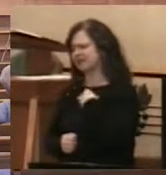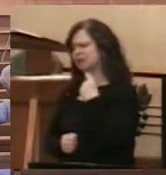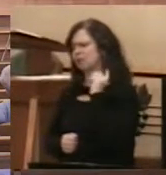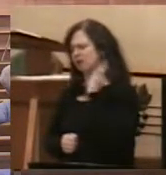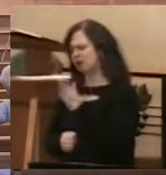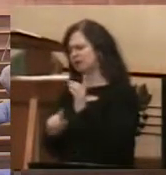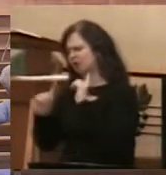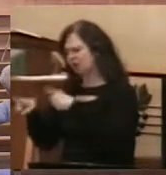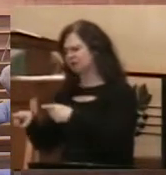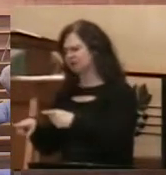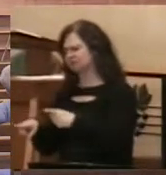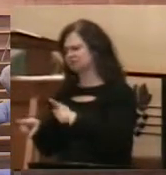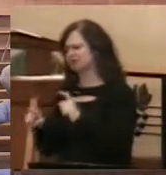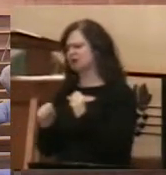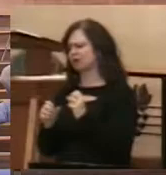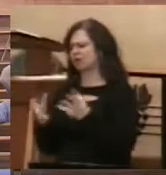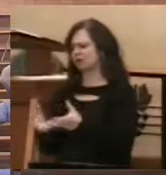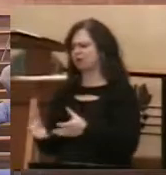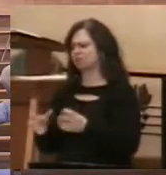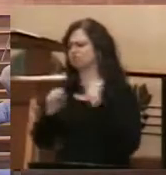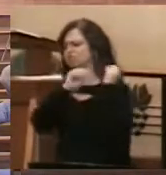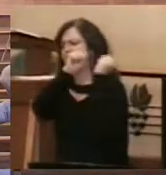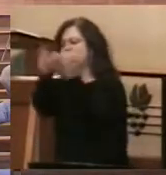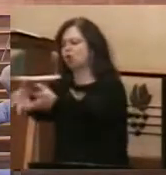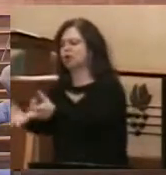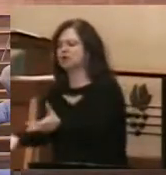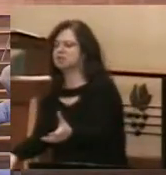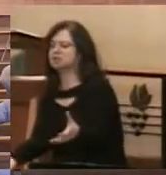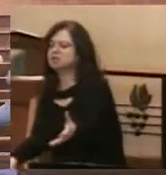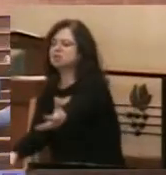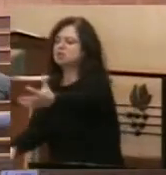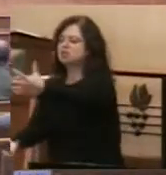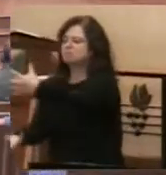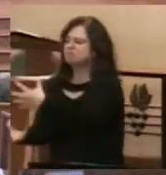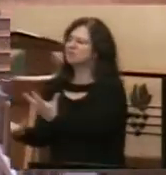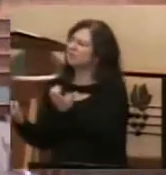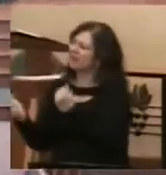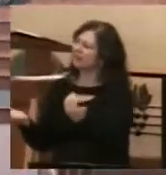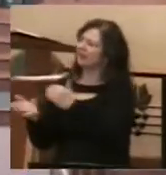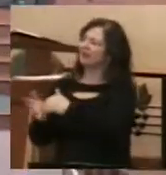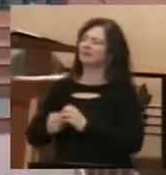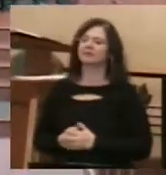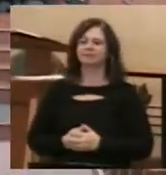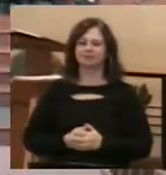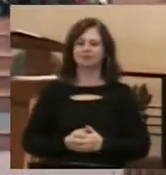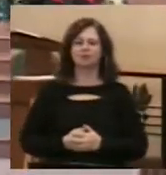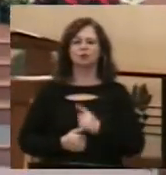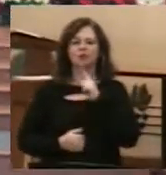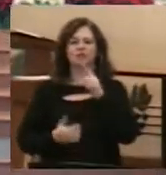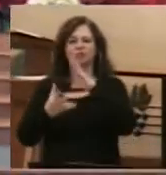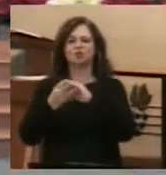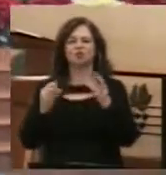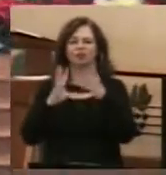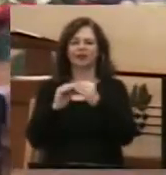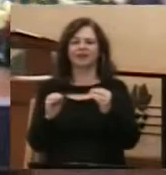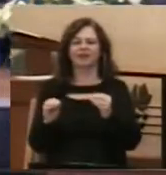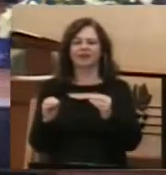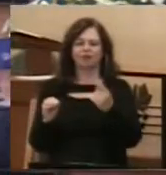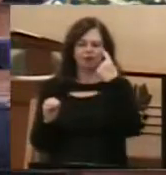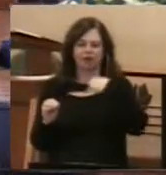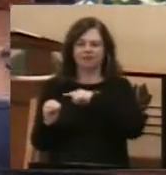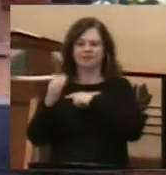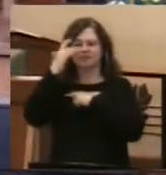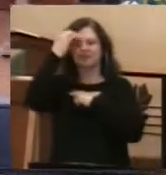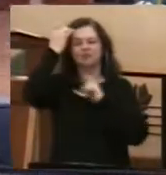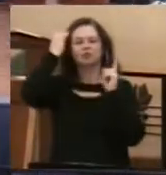While this story is most certainly an evangelistic story, a call for us to be ones who go and fish for people, to be